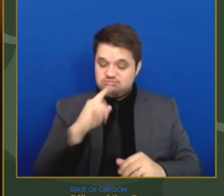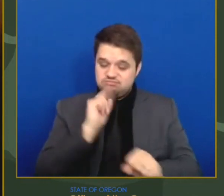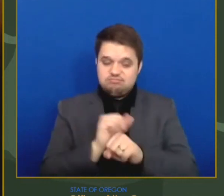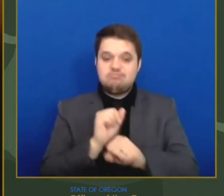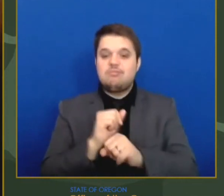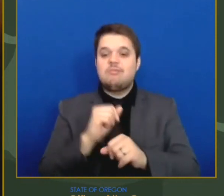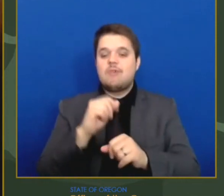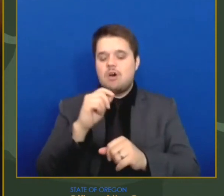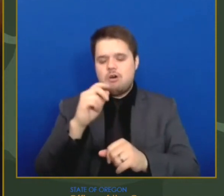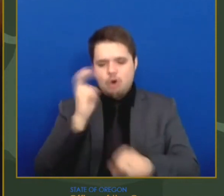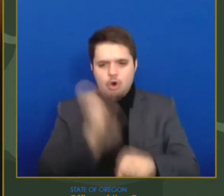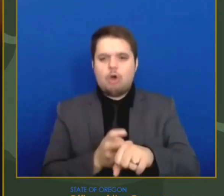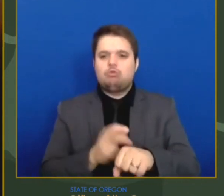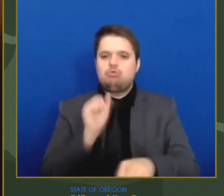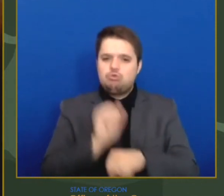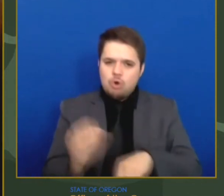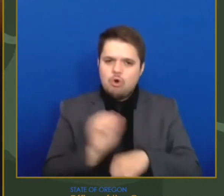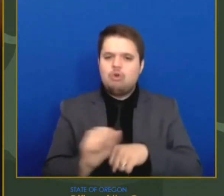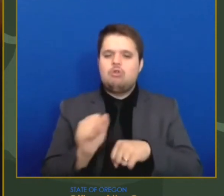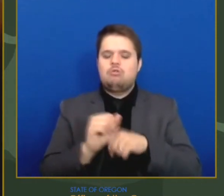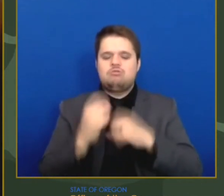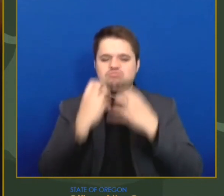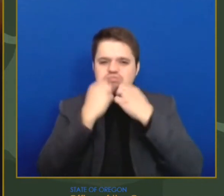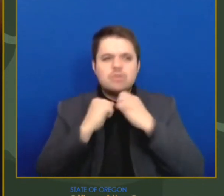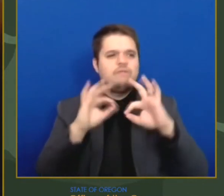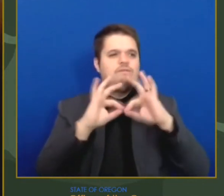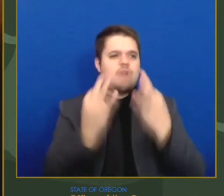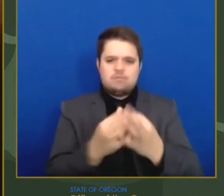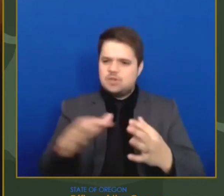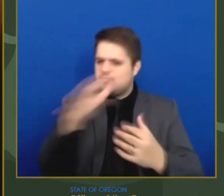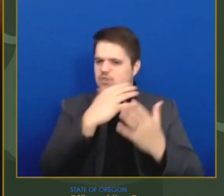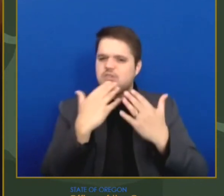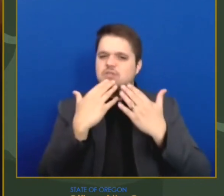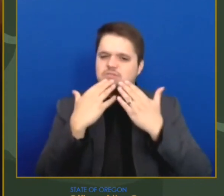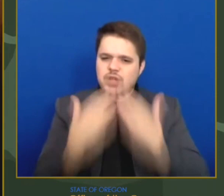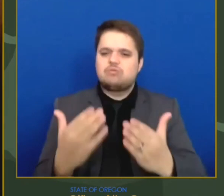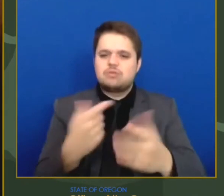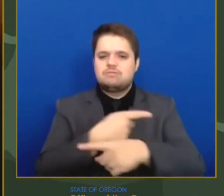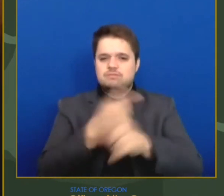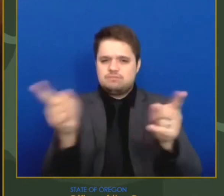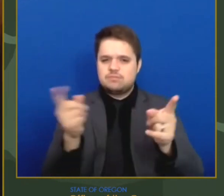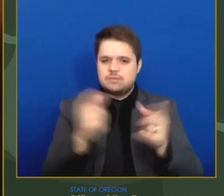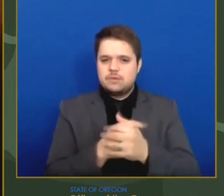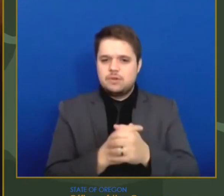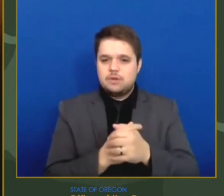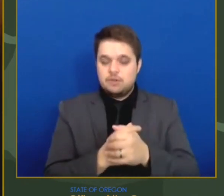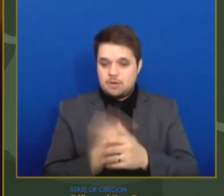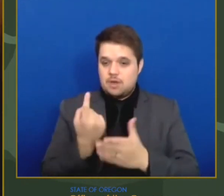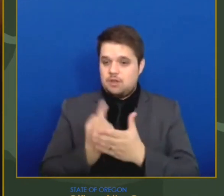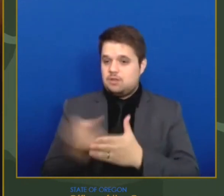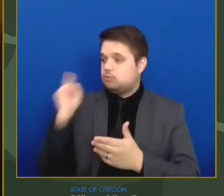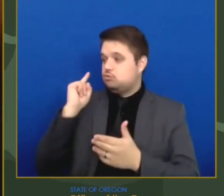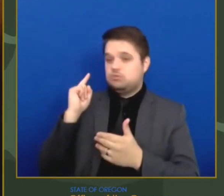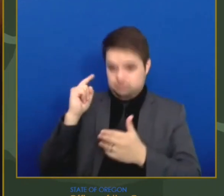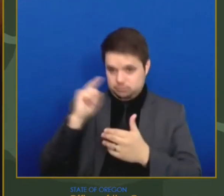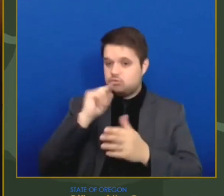Just 10 weeks ago, as 2021 dawned, our seven-day rolling average of daily new cases was 1